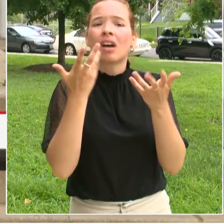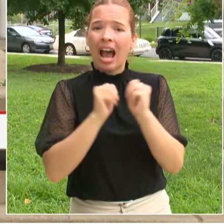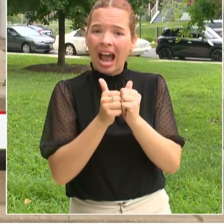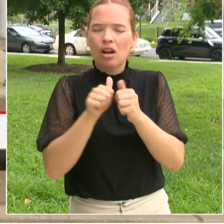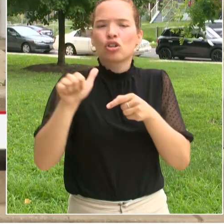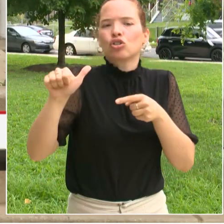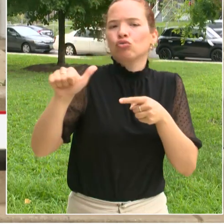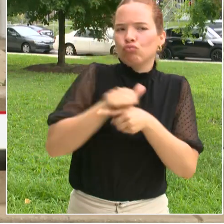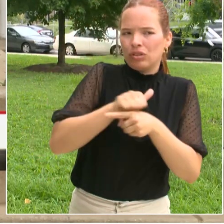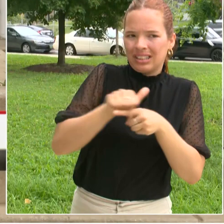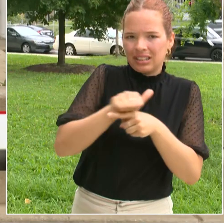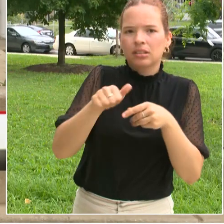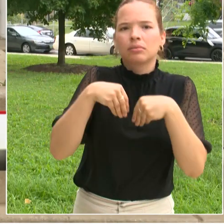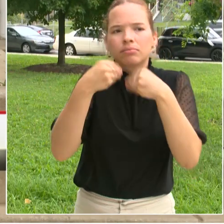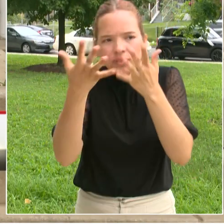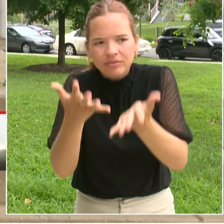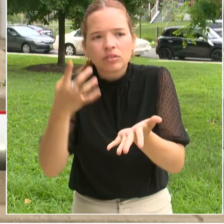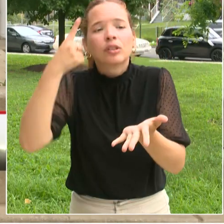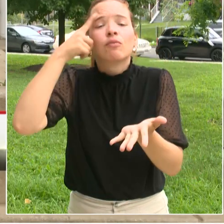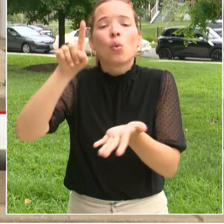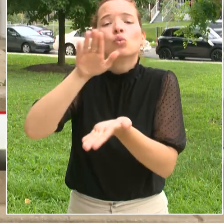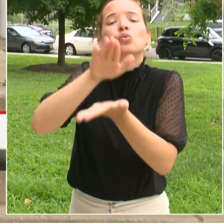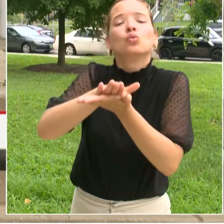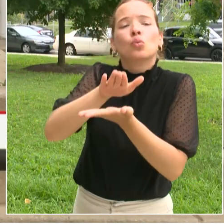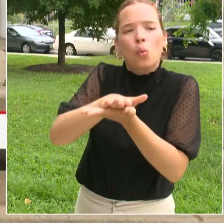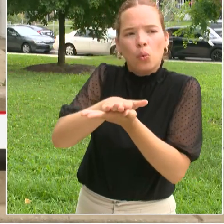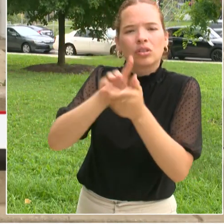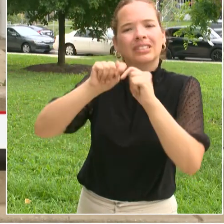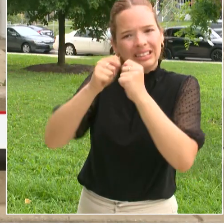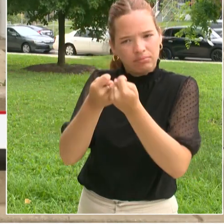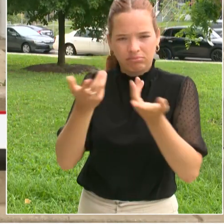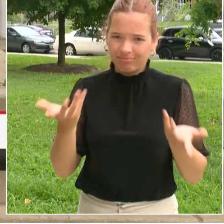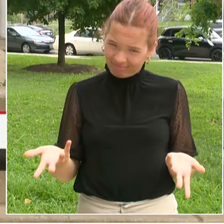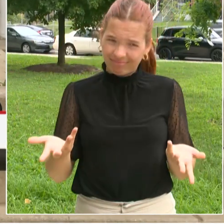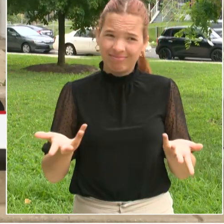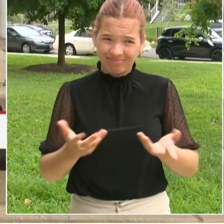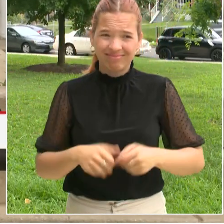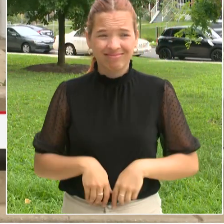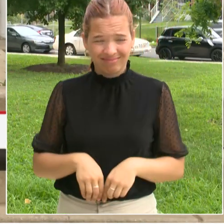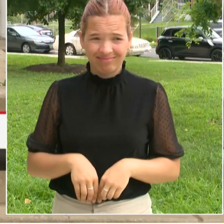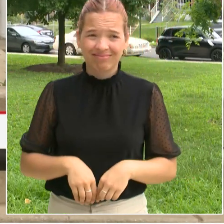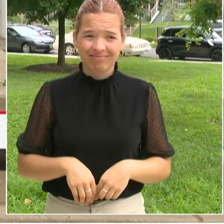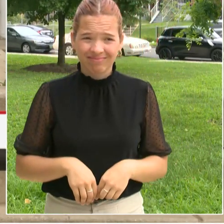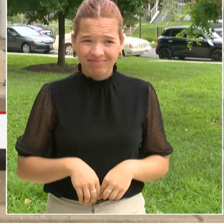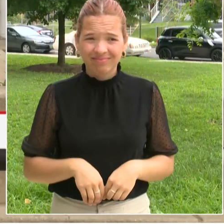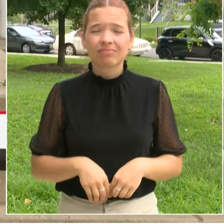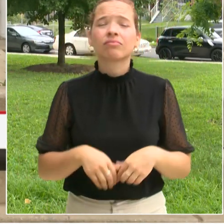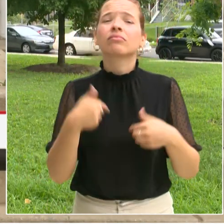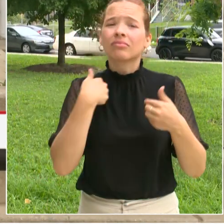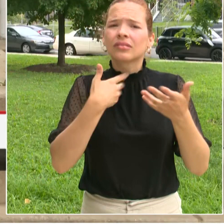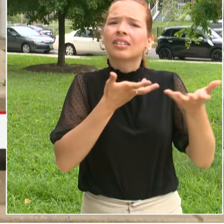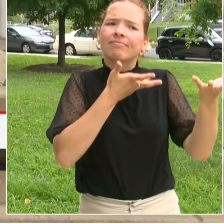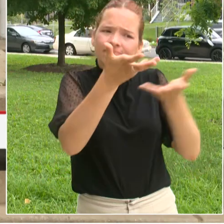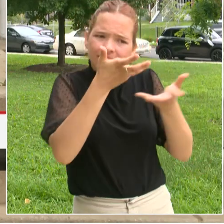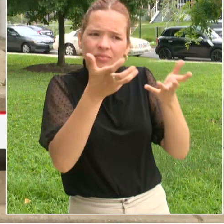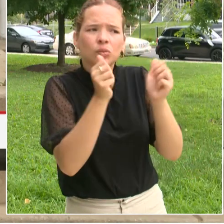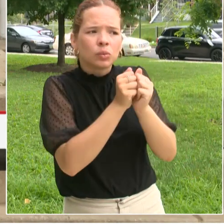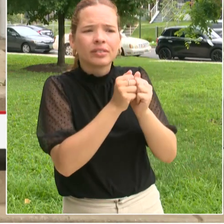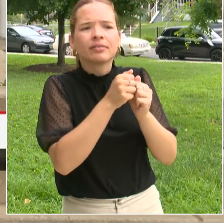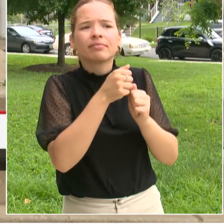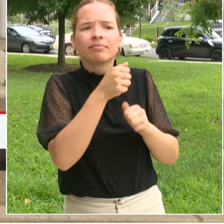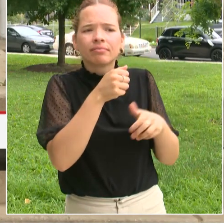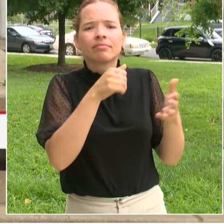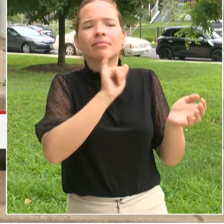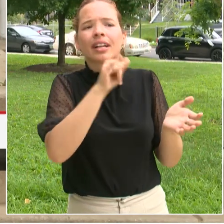coordinate their efforts on the ground as well as communication tools like sample letters, communications toolkits and flyers to engage families early